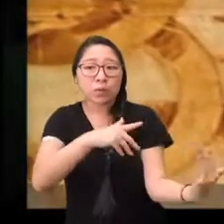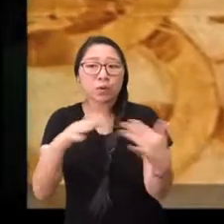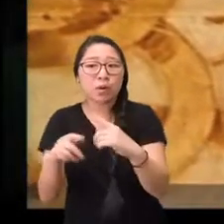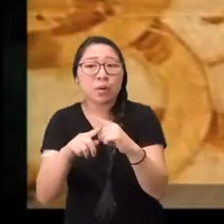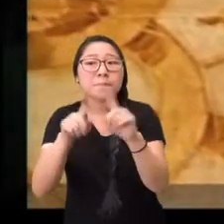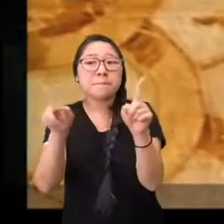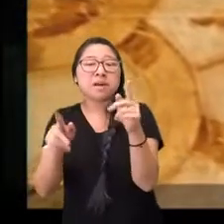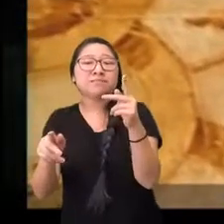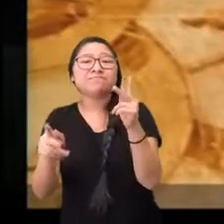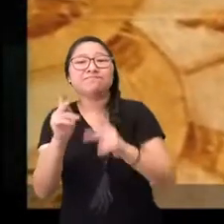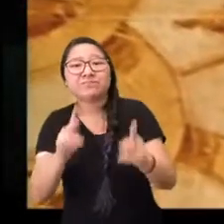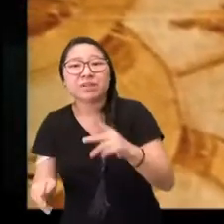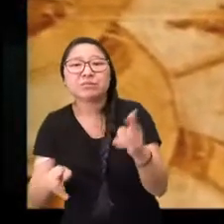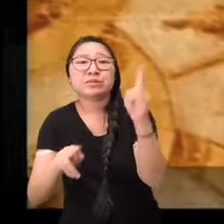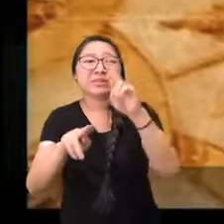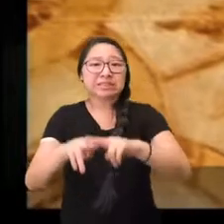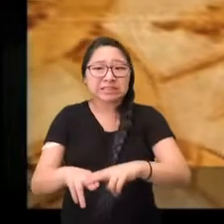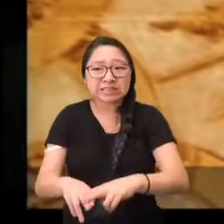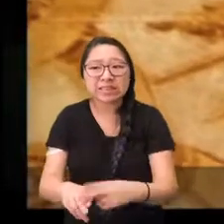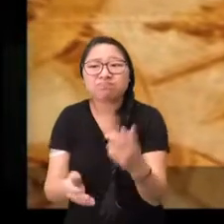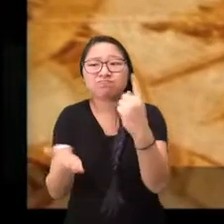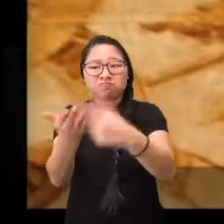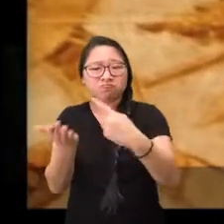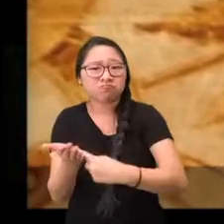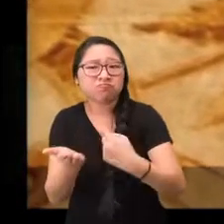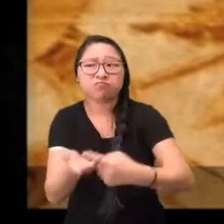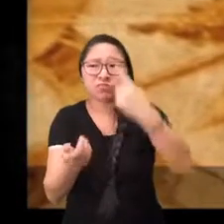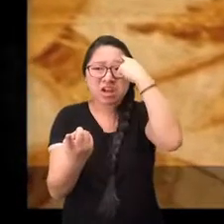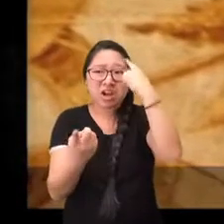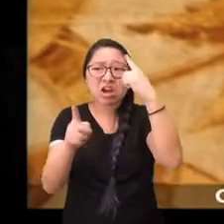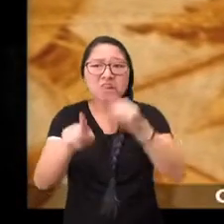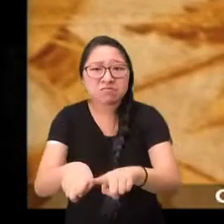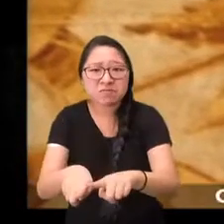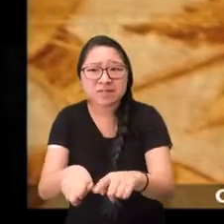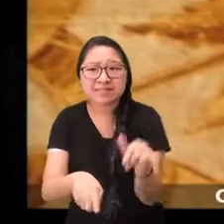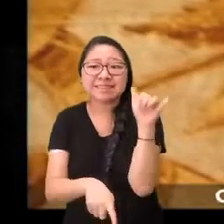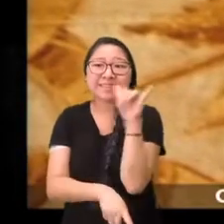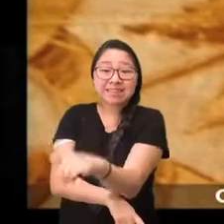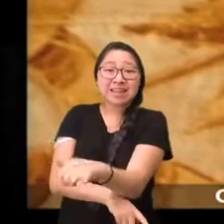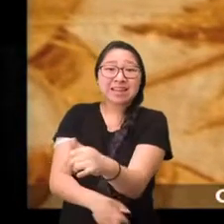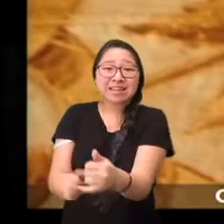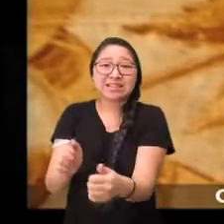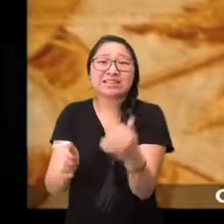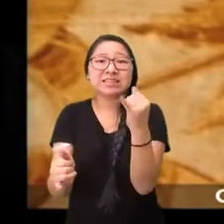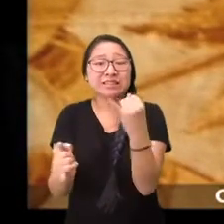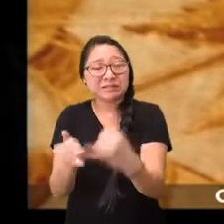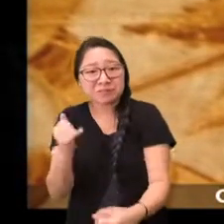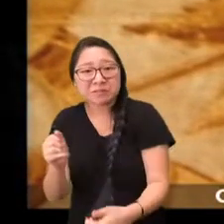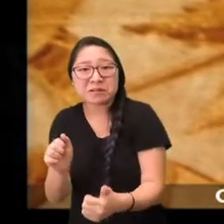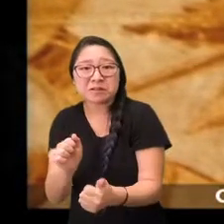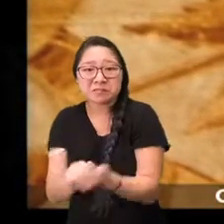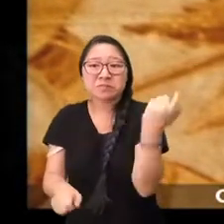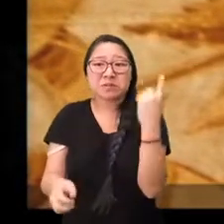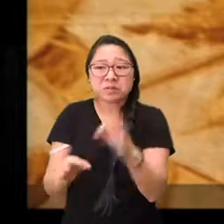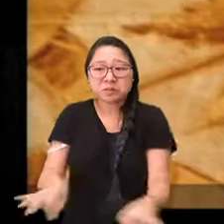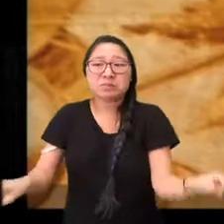but words and pamphlets it is the last and greatest battle of the American Revolution